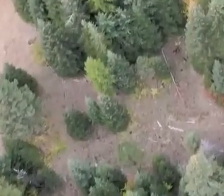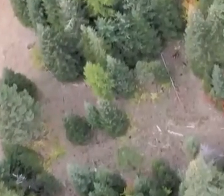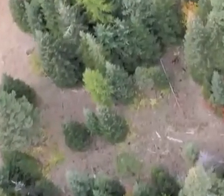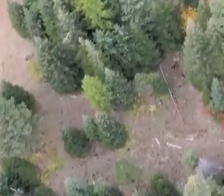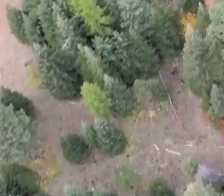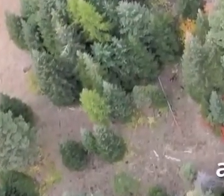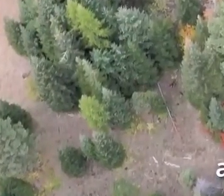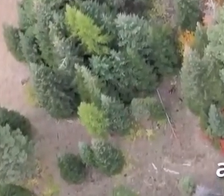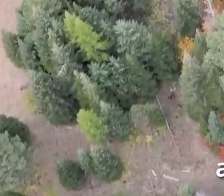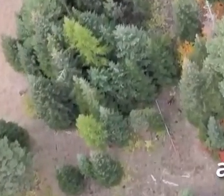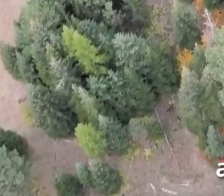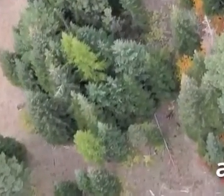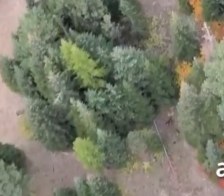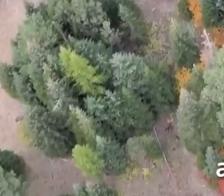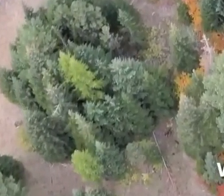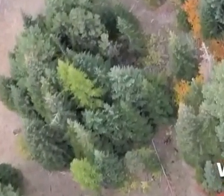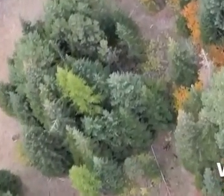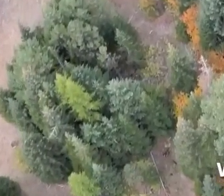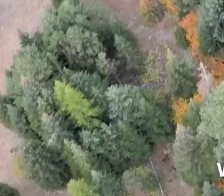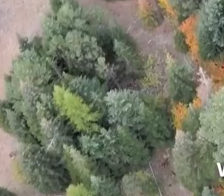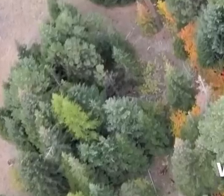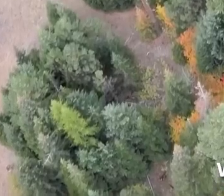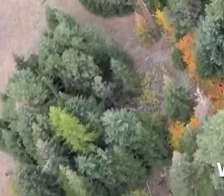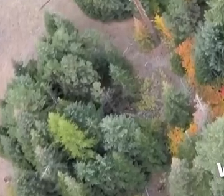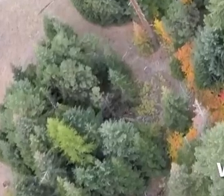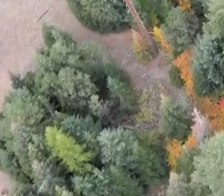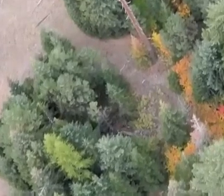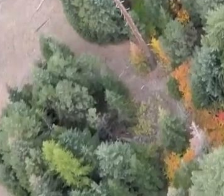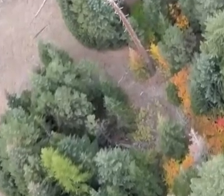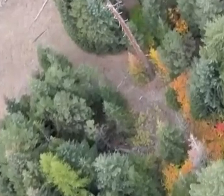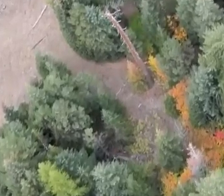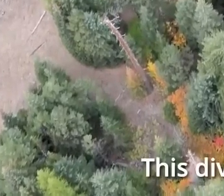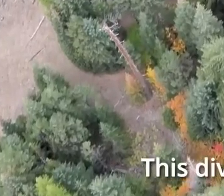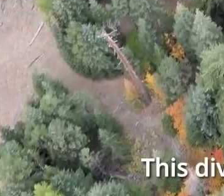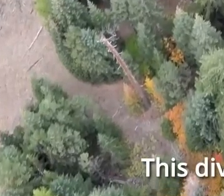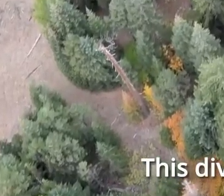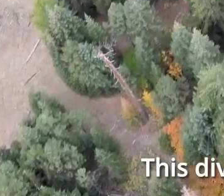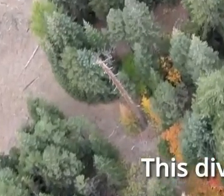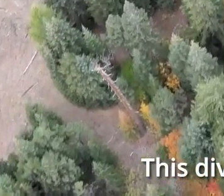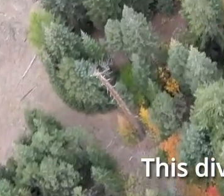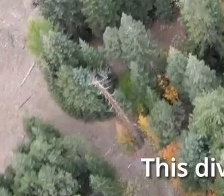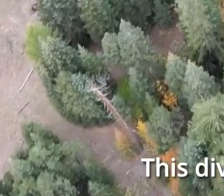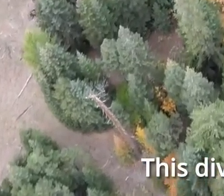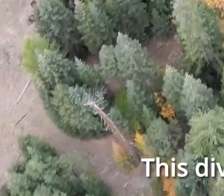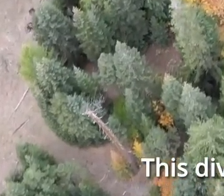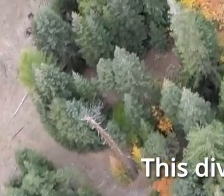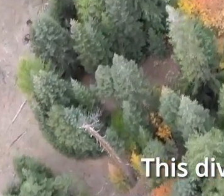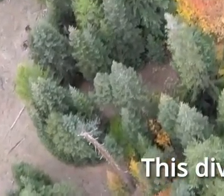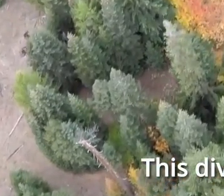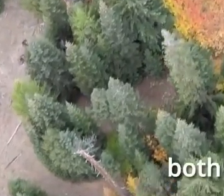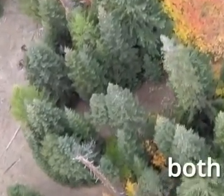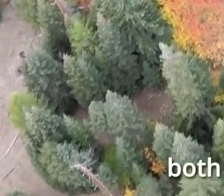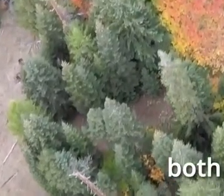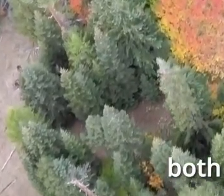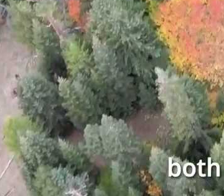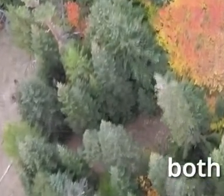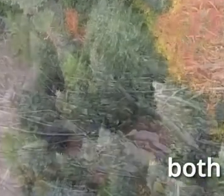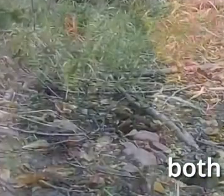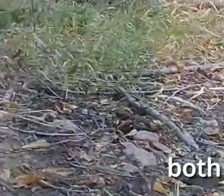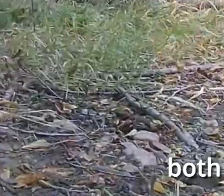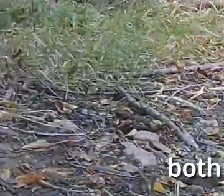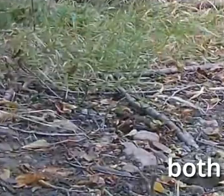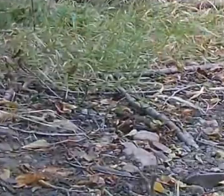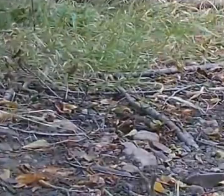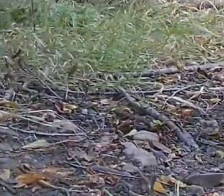vegetation, and denser areas where wildlife can find shelter. This diversity of structure is great for both the plants